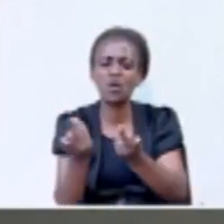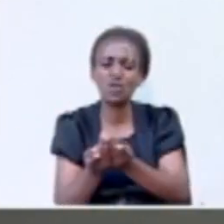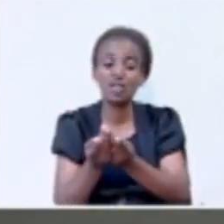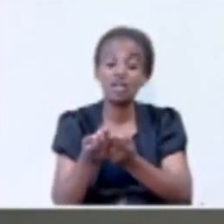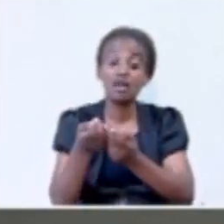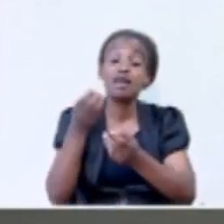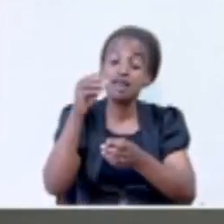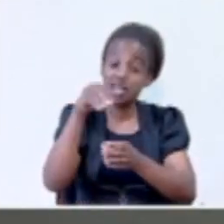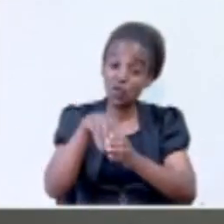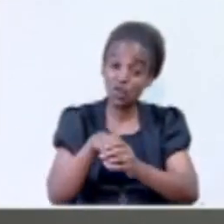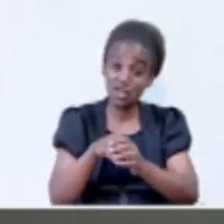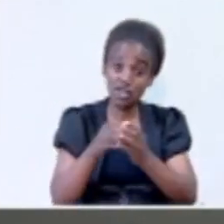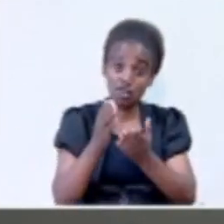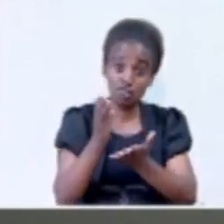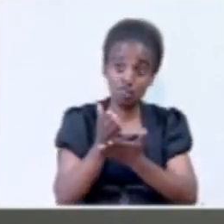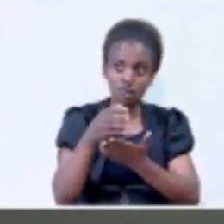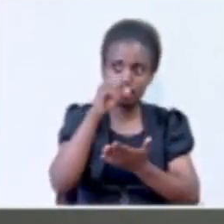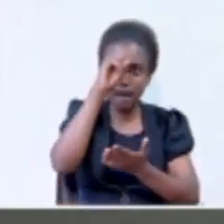including, surprisingly,